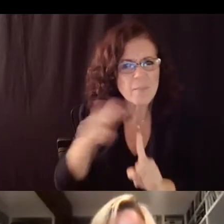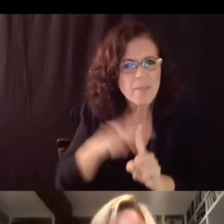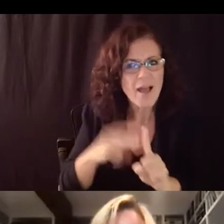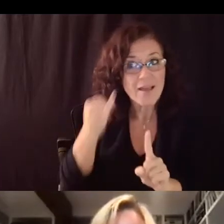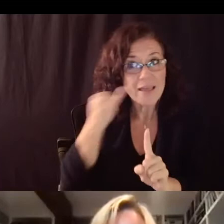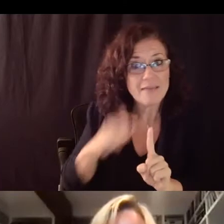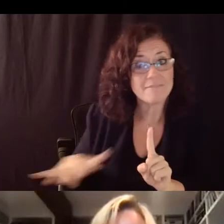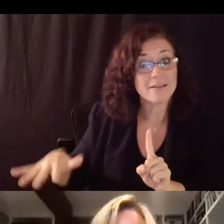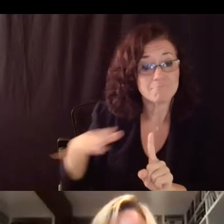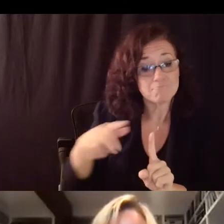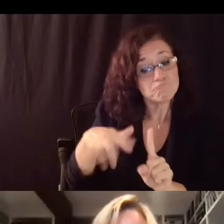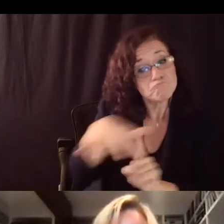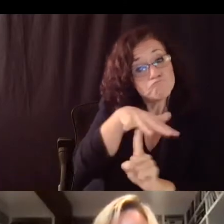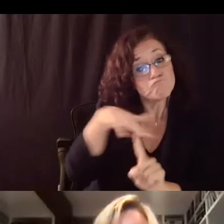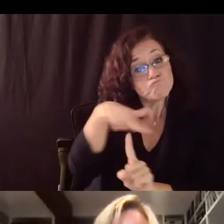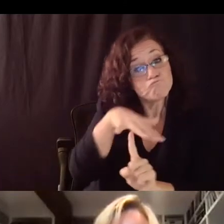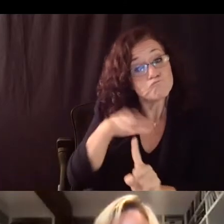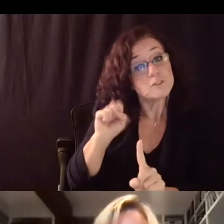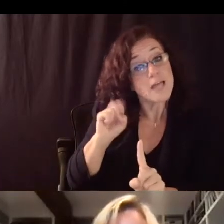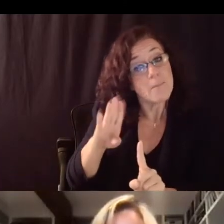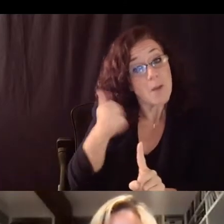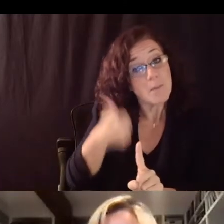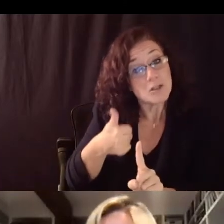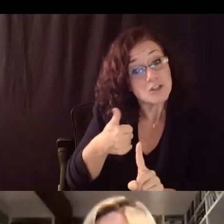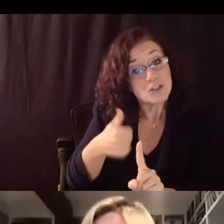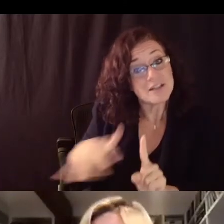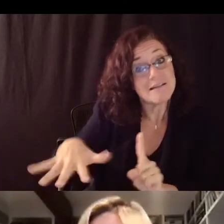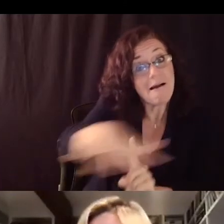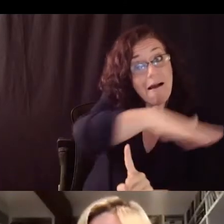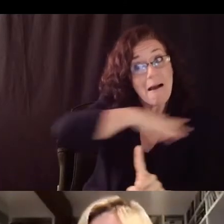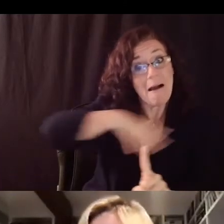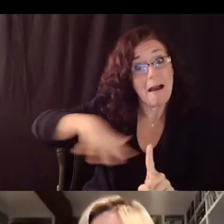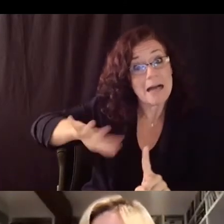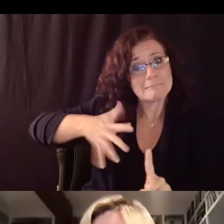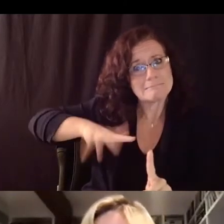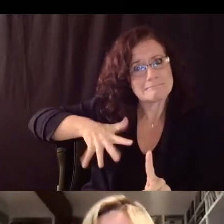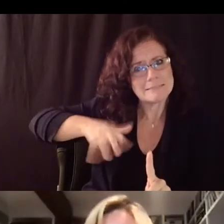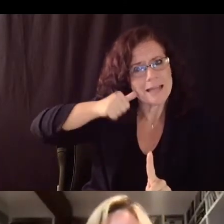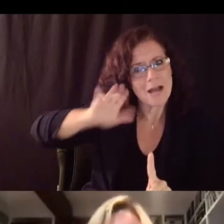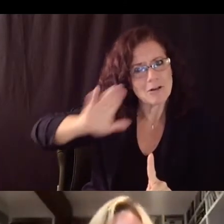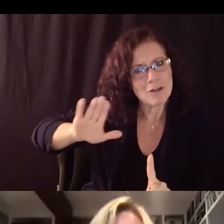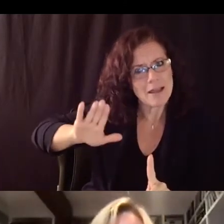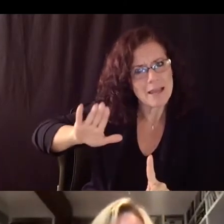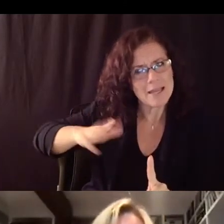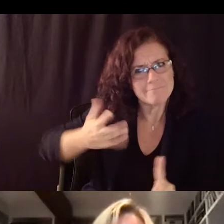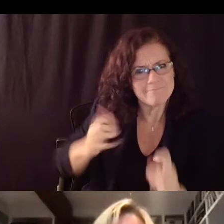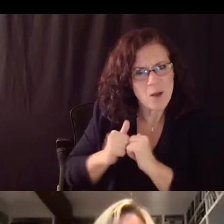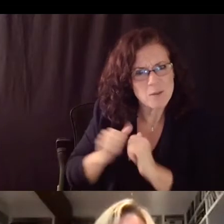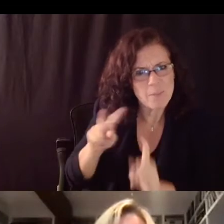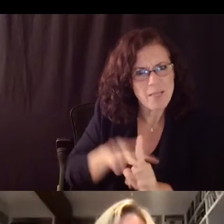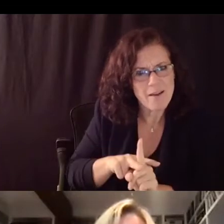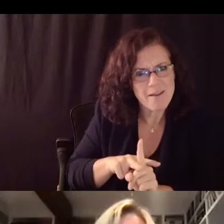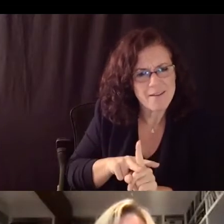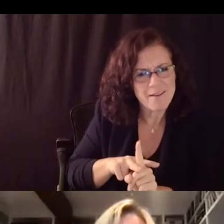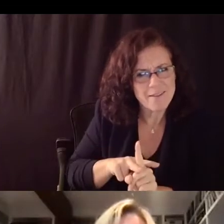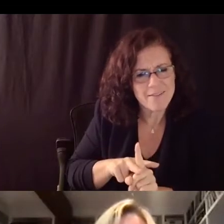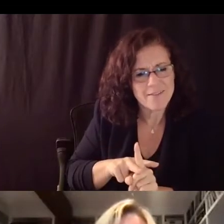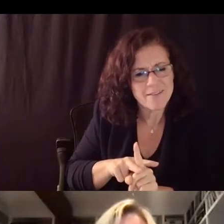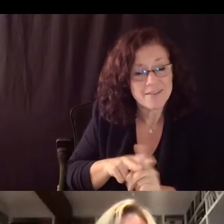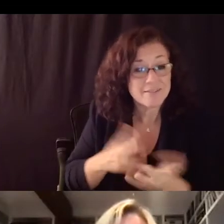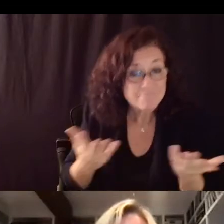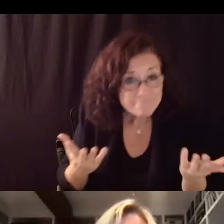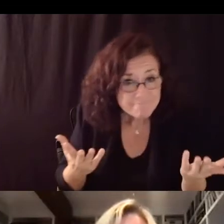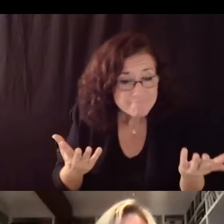those those those those those rates seem to come in conflict so if as a county we're doing well but as as part of the region we're not